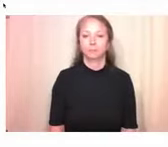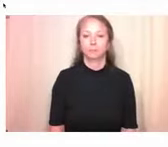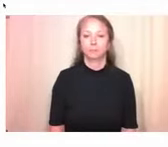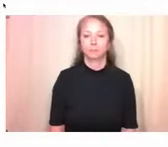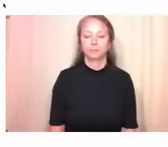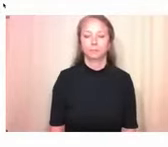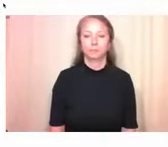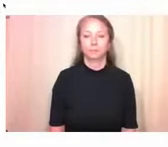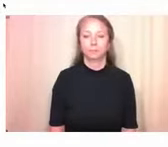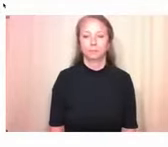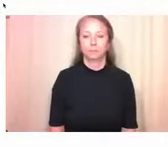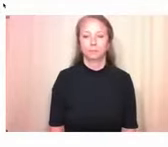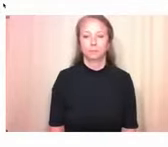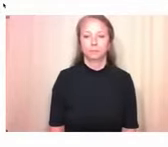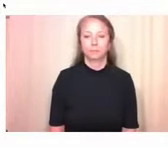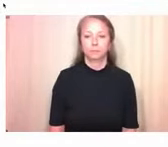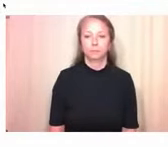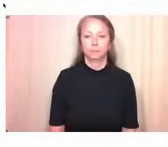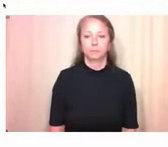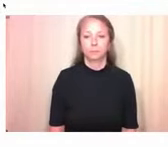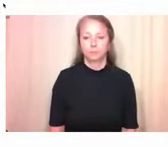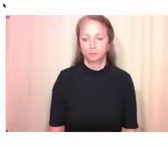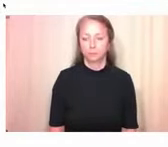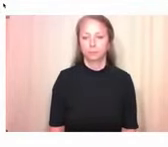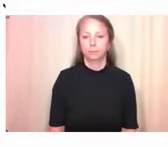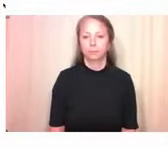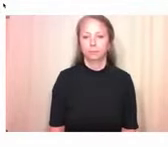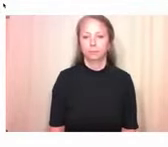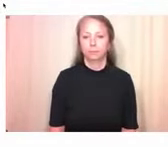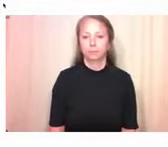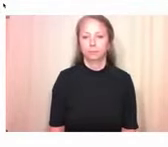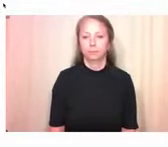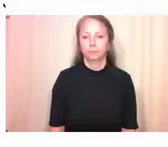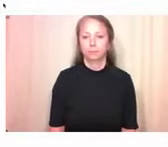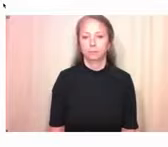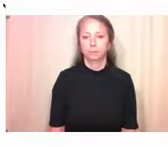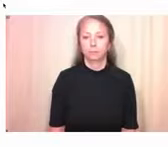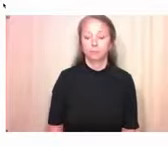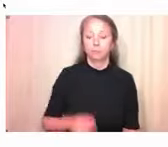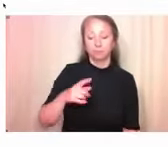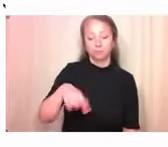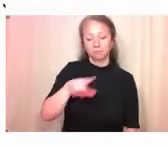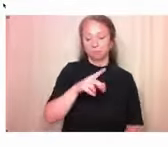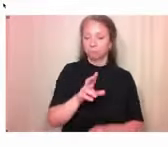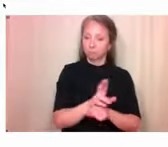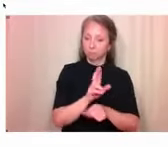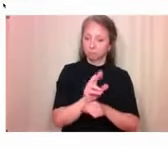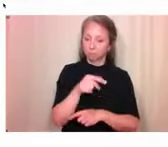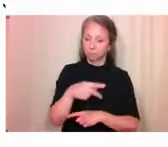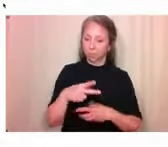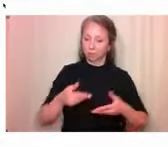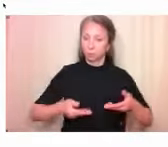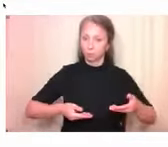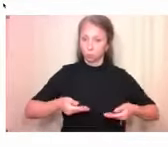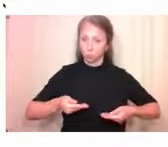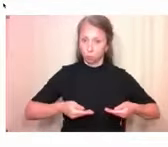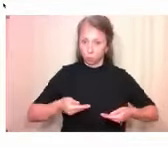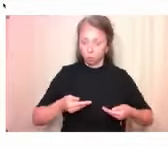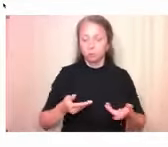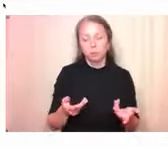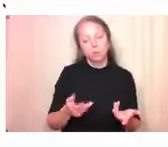So if you're familiar with using your mobile devices app store, we encourage you to download the Survey123 app.